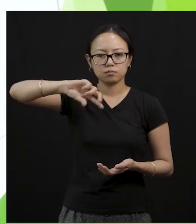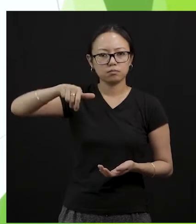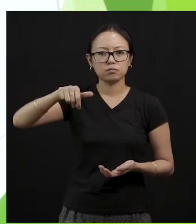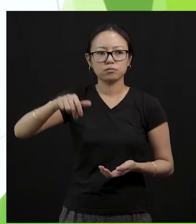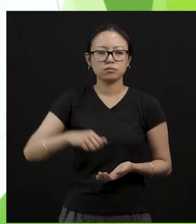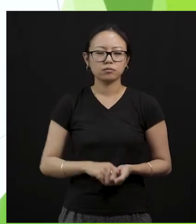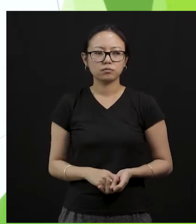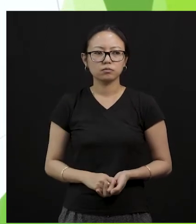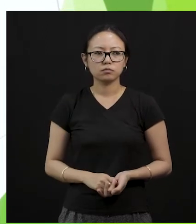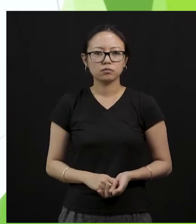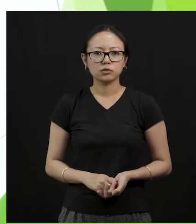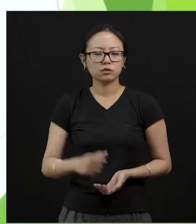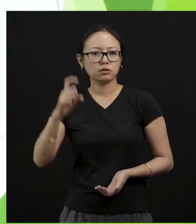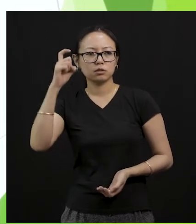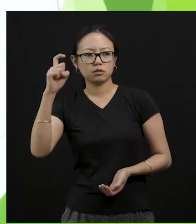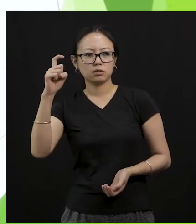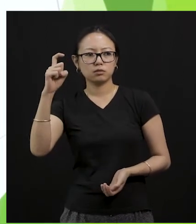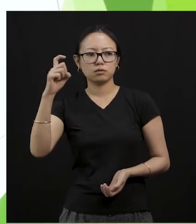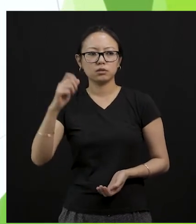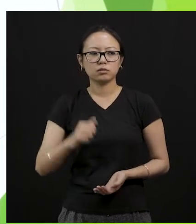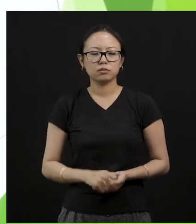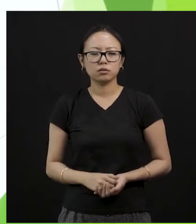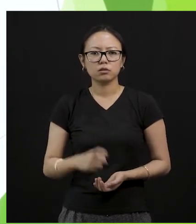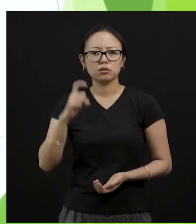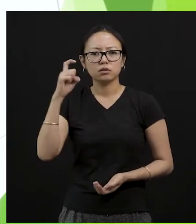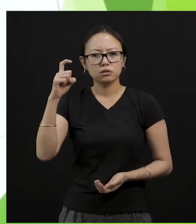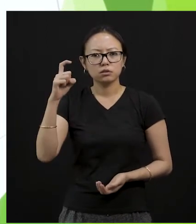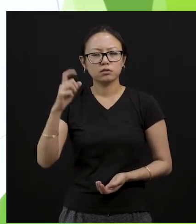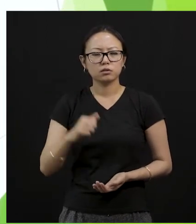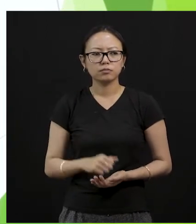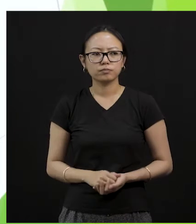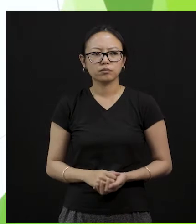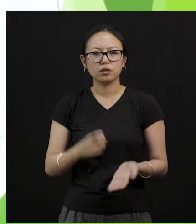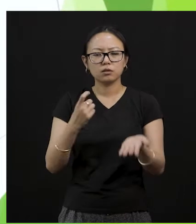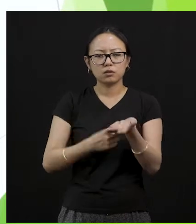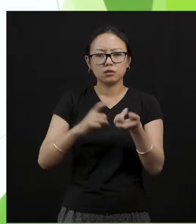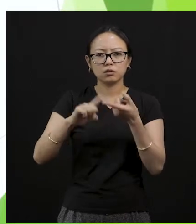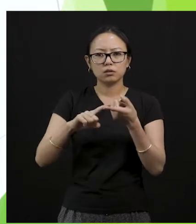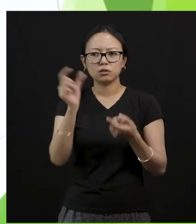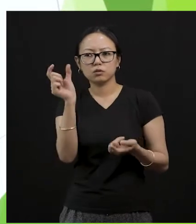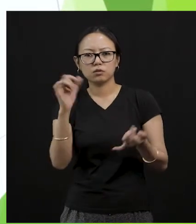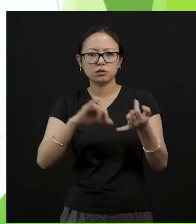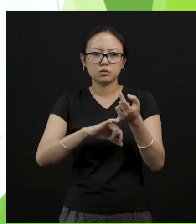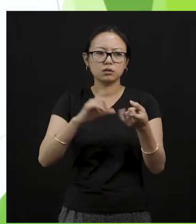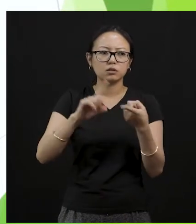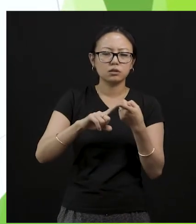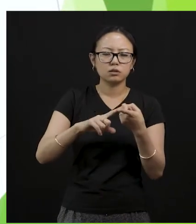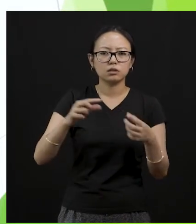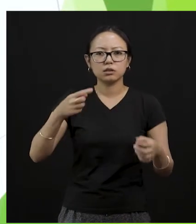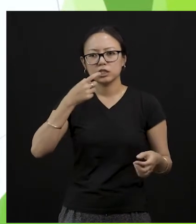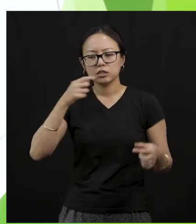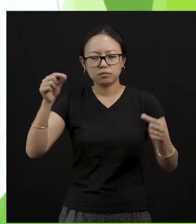Number seven. Then the seven easiest step is reuse paper. Or we can also say,